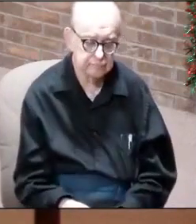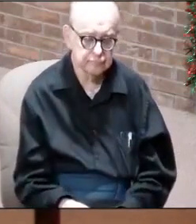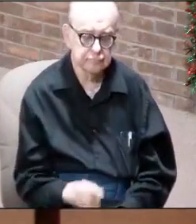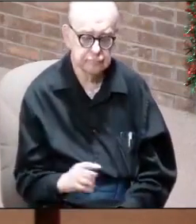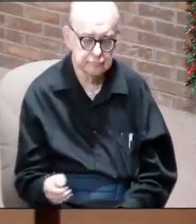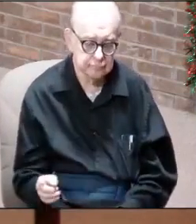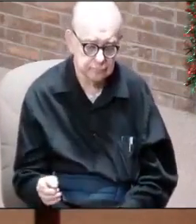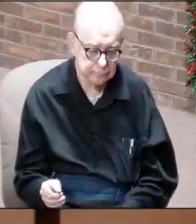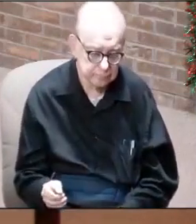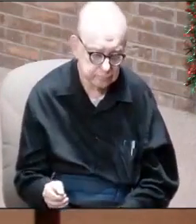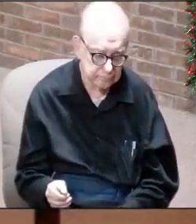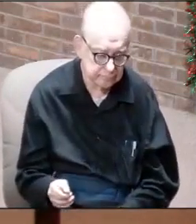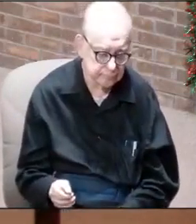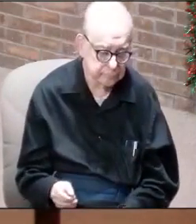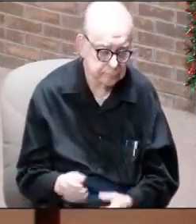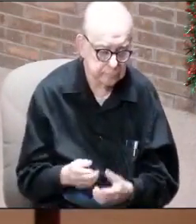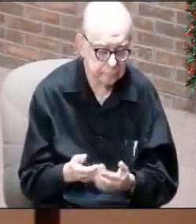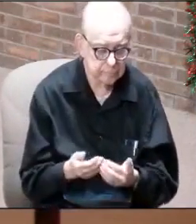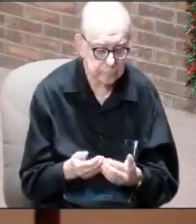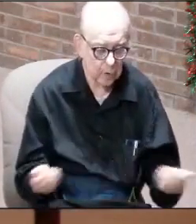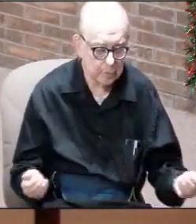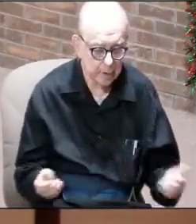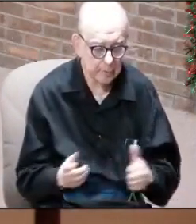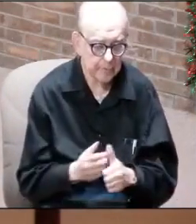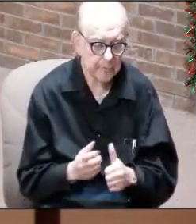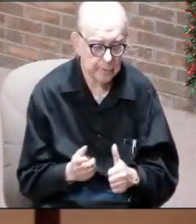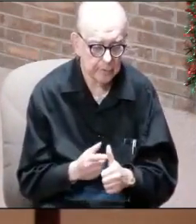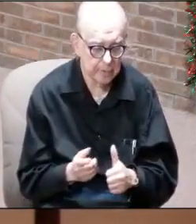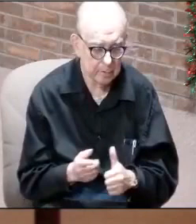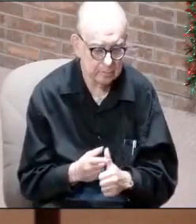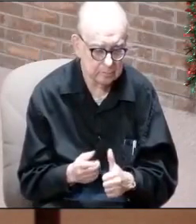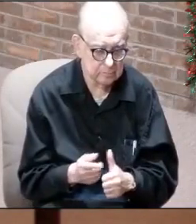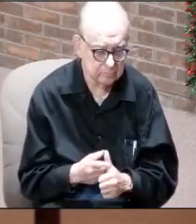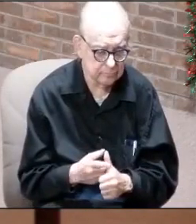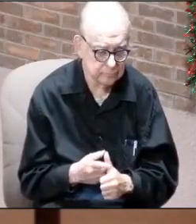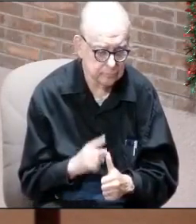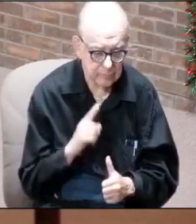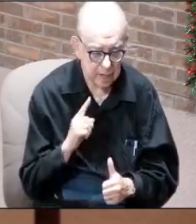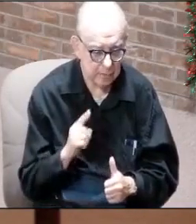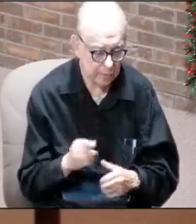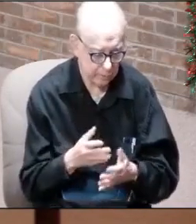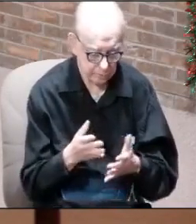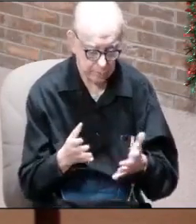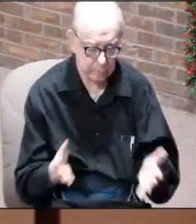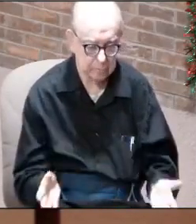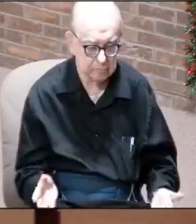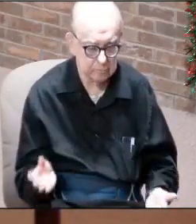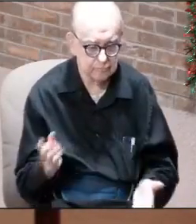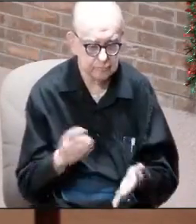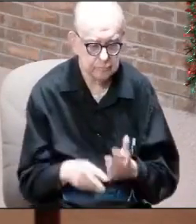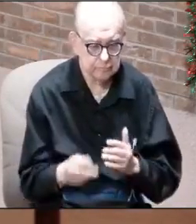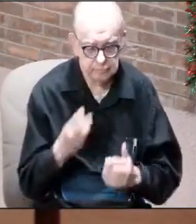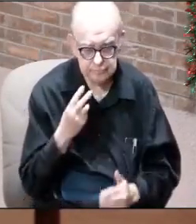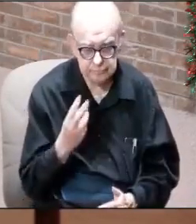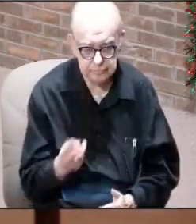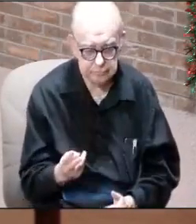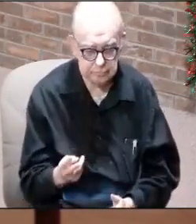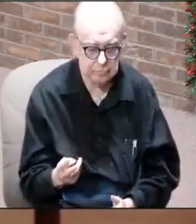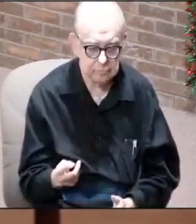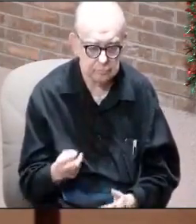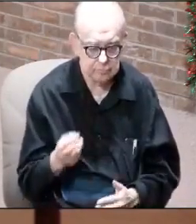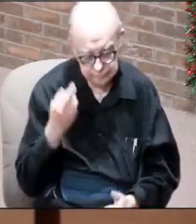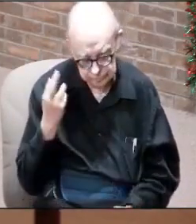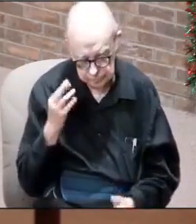they would unseal the first one and it would unfold. And what you'll see in